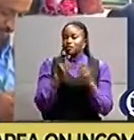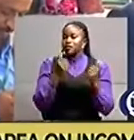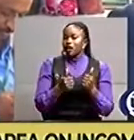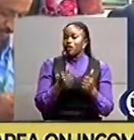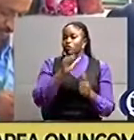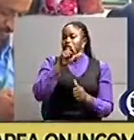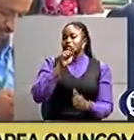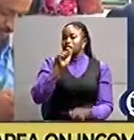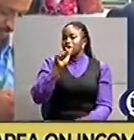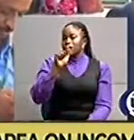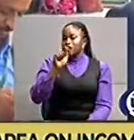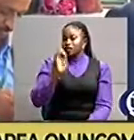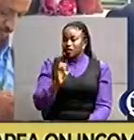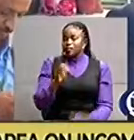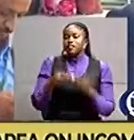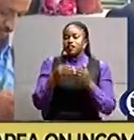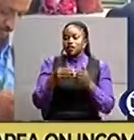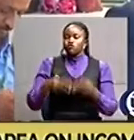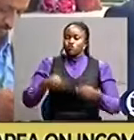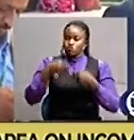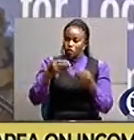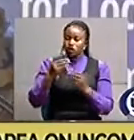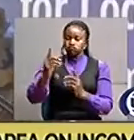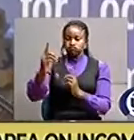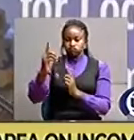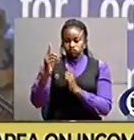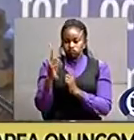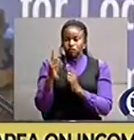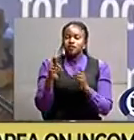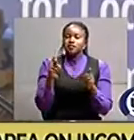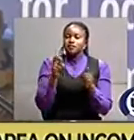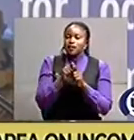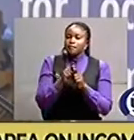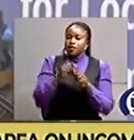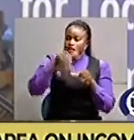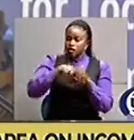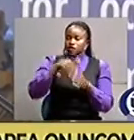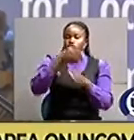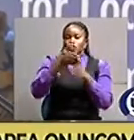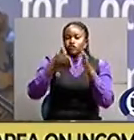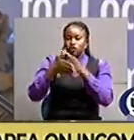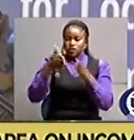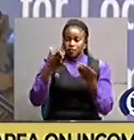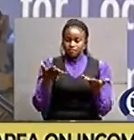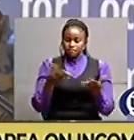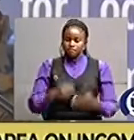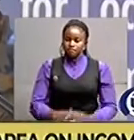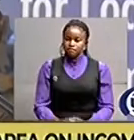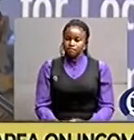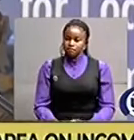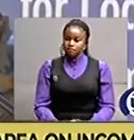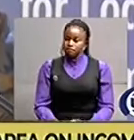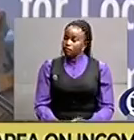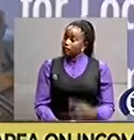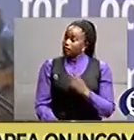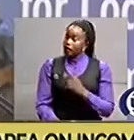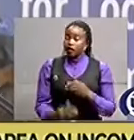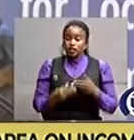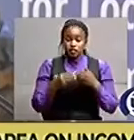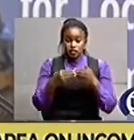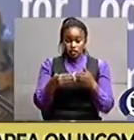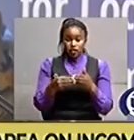in provision of security and infrastructure leaders must be political